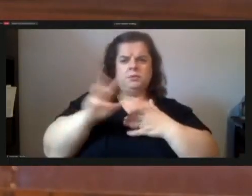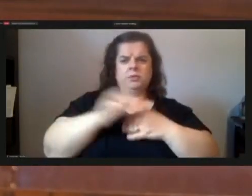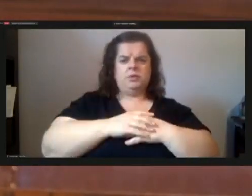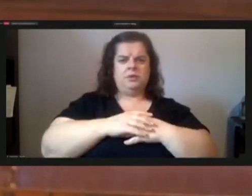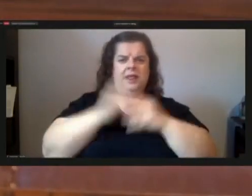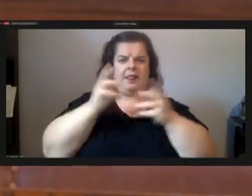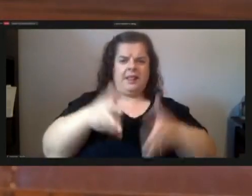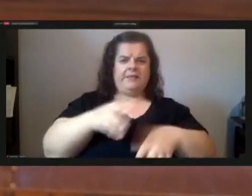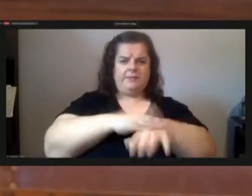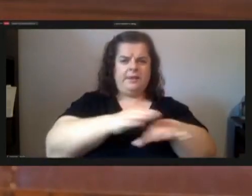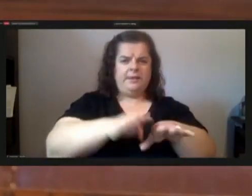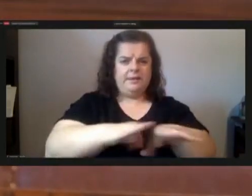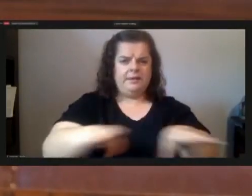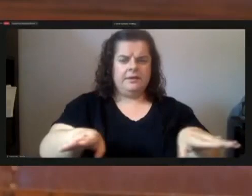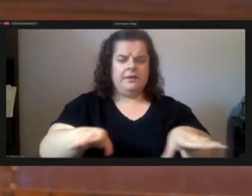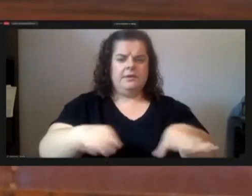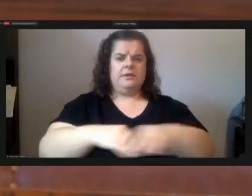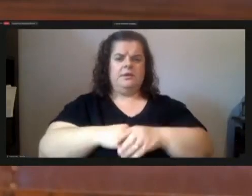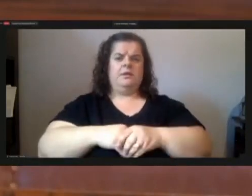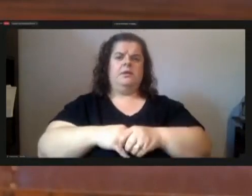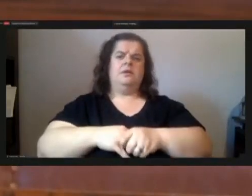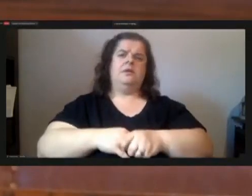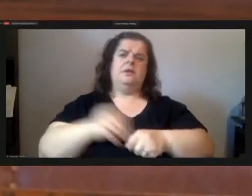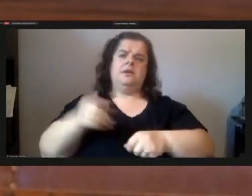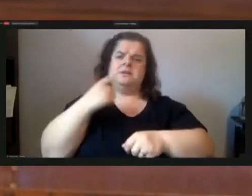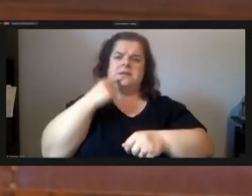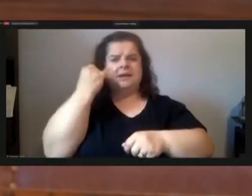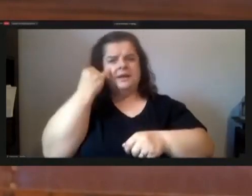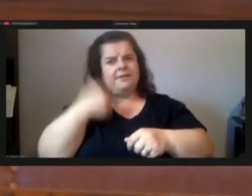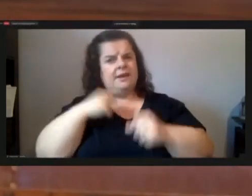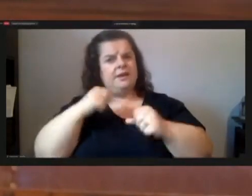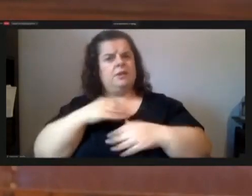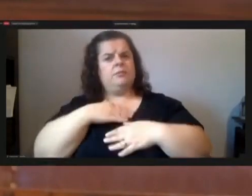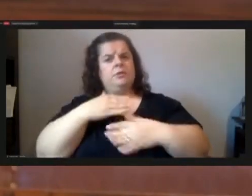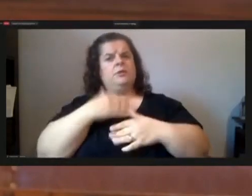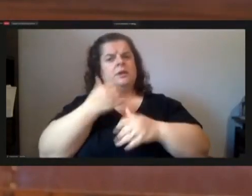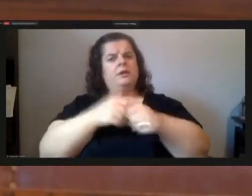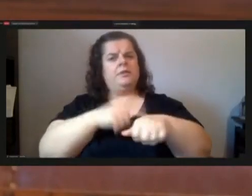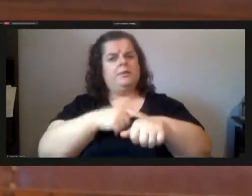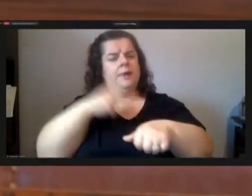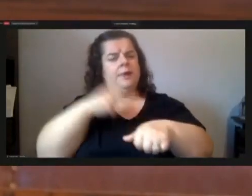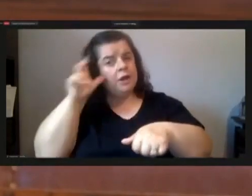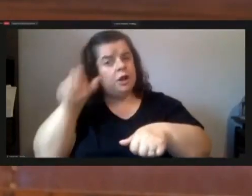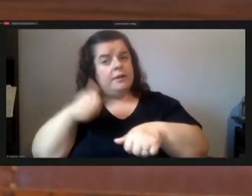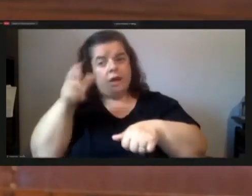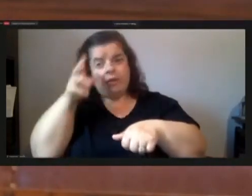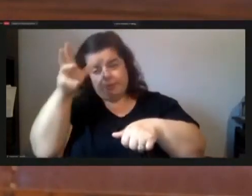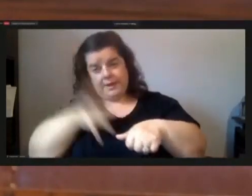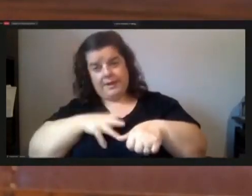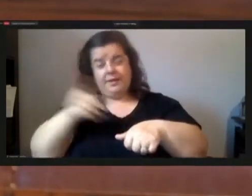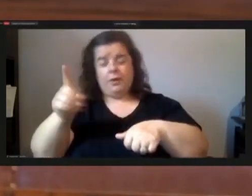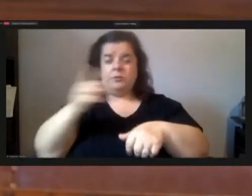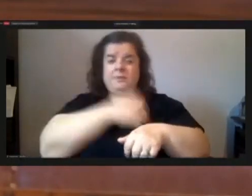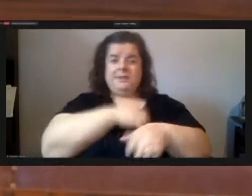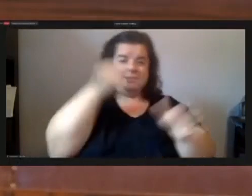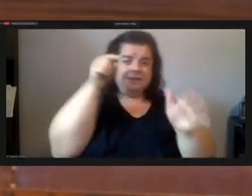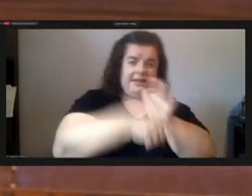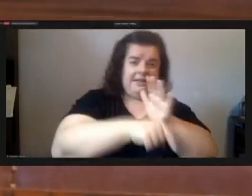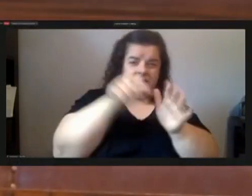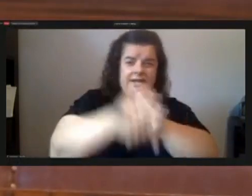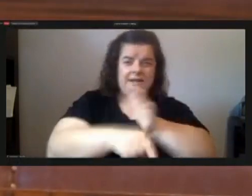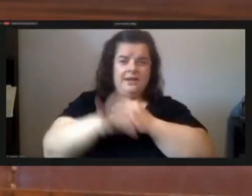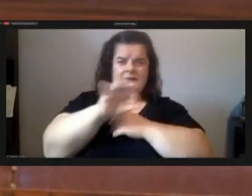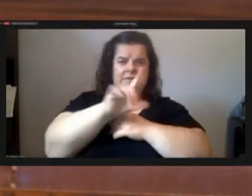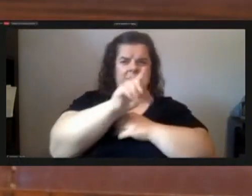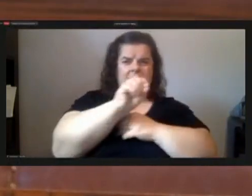floor he's saying if i could breathe every time i hear them other men that the police killed when he killed floyd this was what